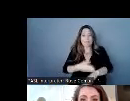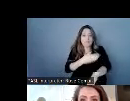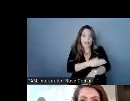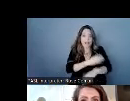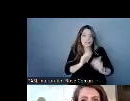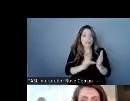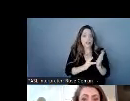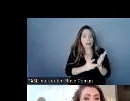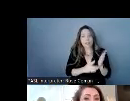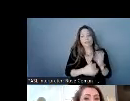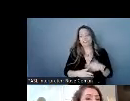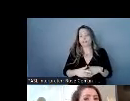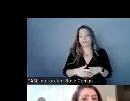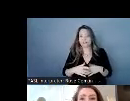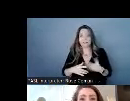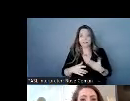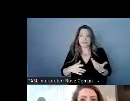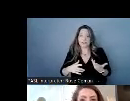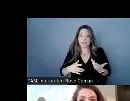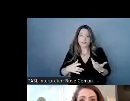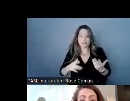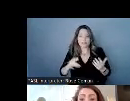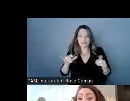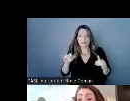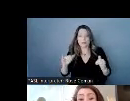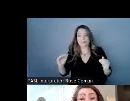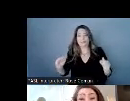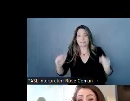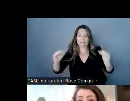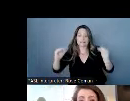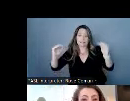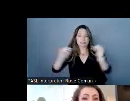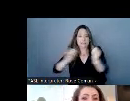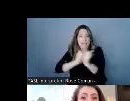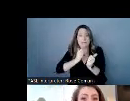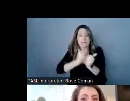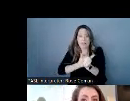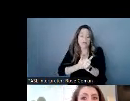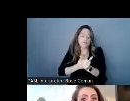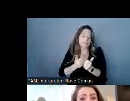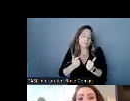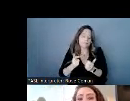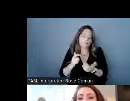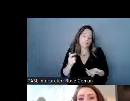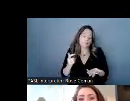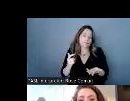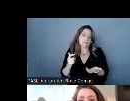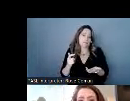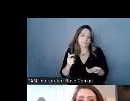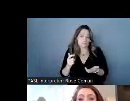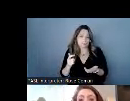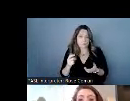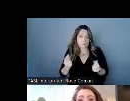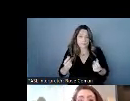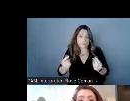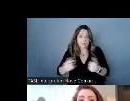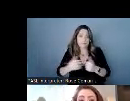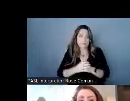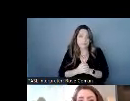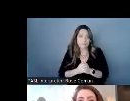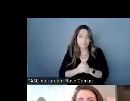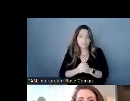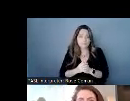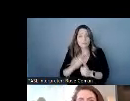of access to telecommunications again the deaf and hard of hearing community the accessibility community disability community should be right there with us and